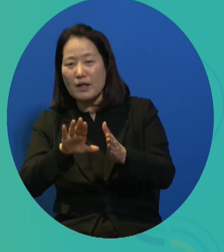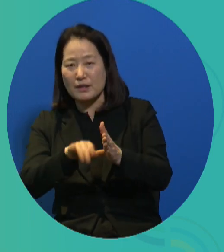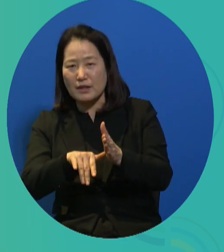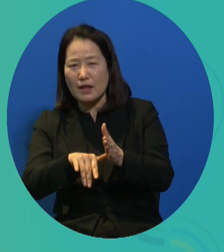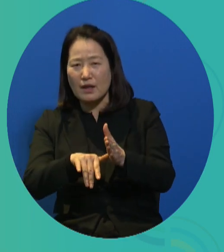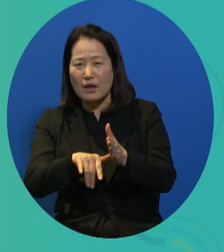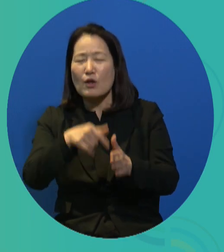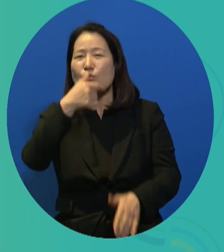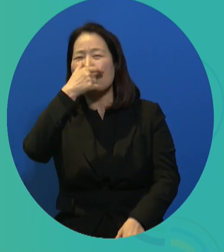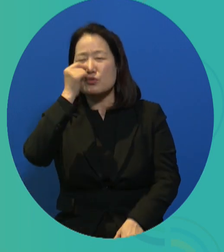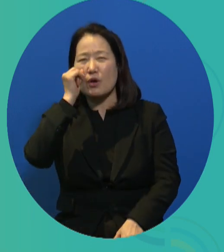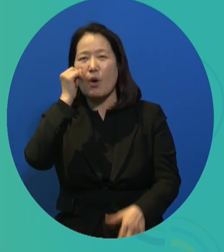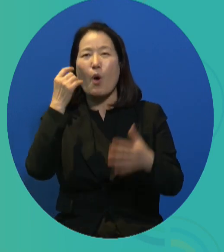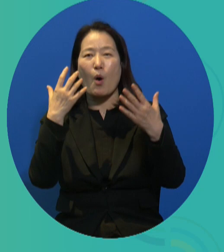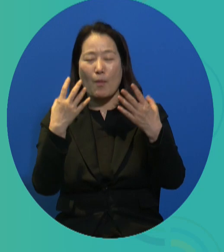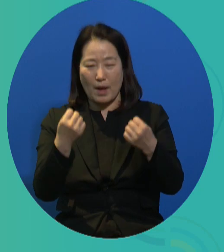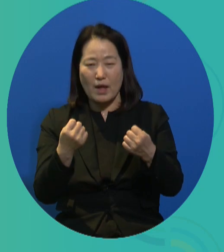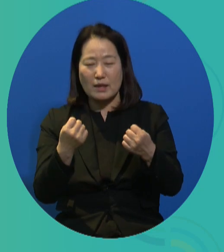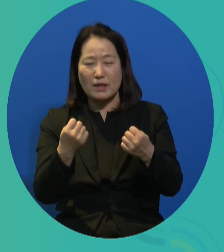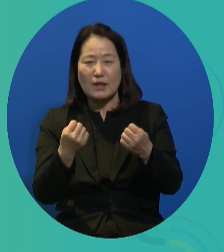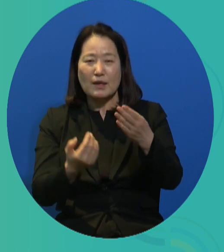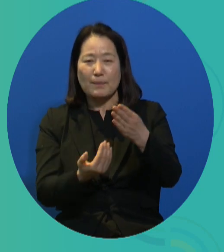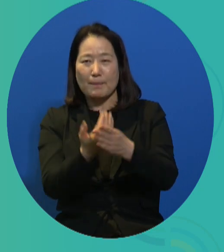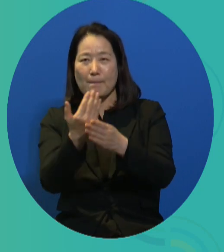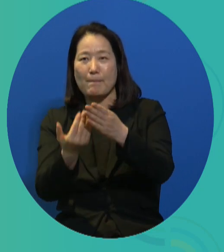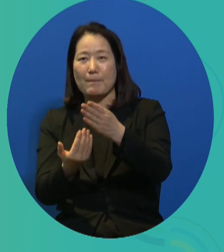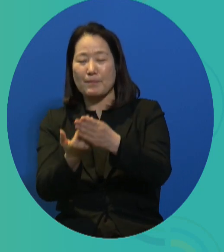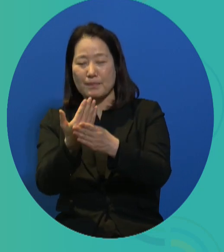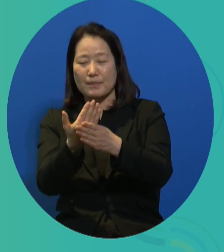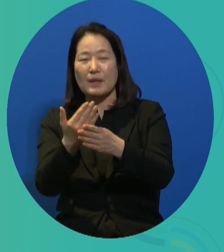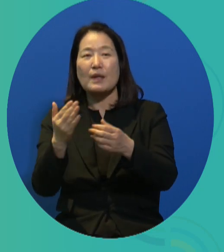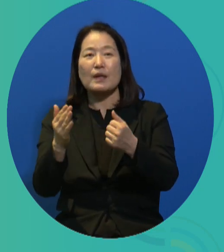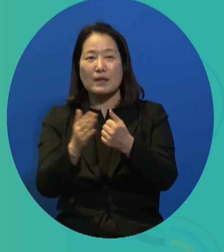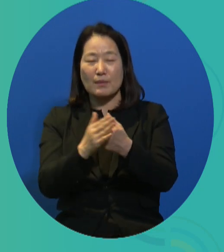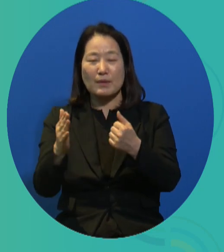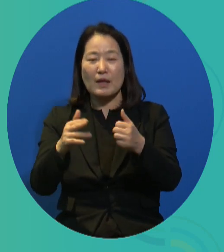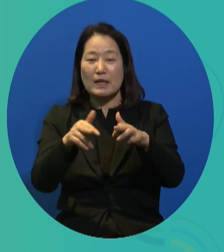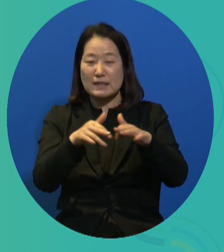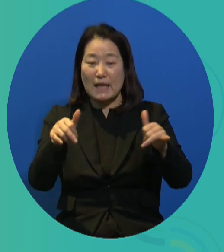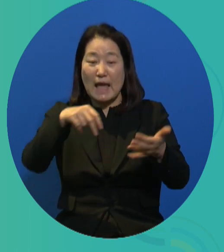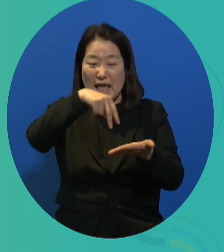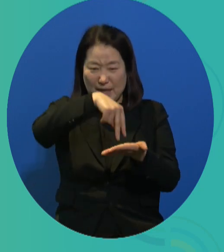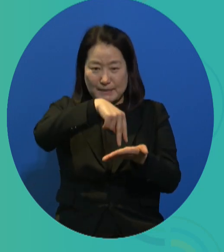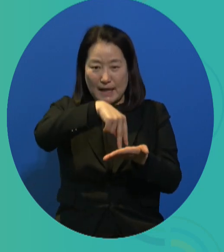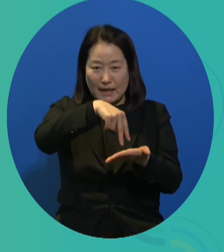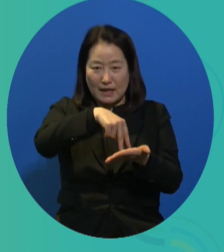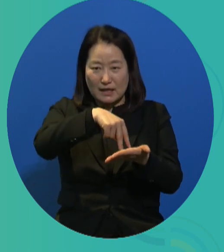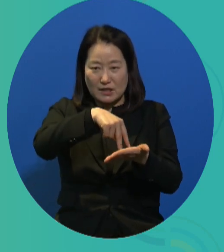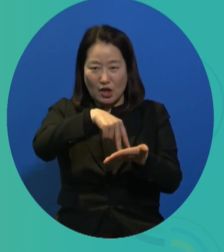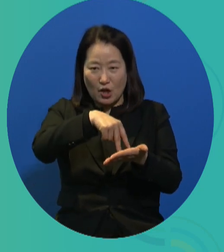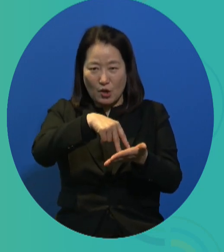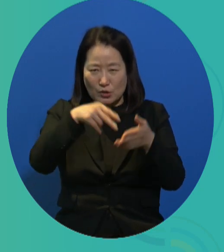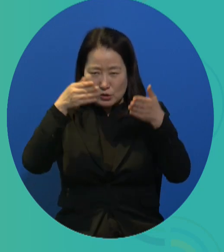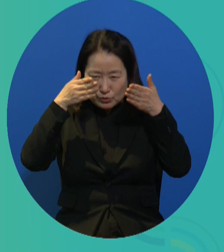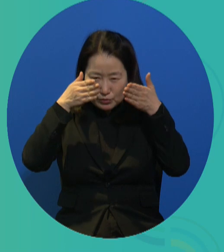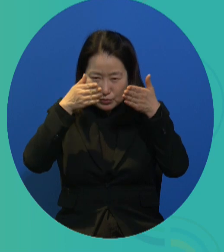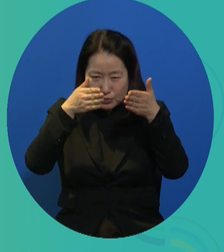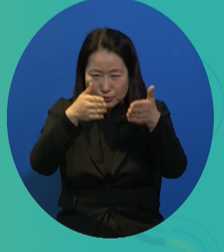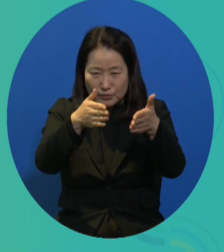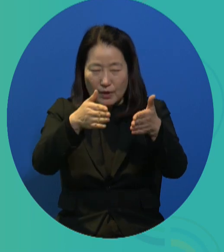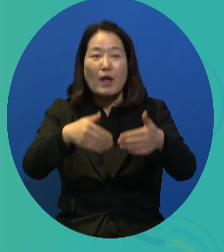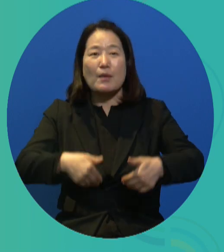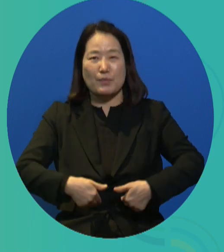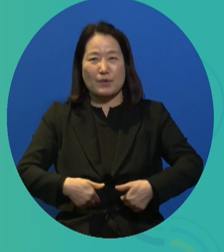bells are not in the consistent location against all the buses. And so that's difficult to use as well, which surprised